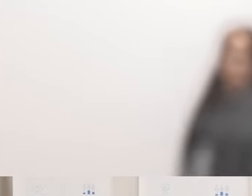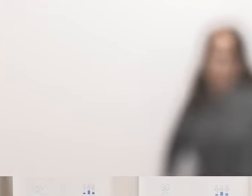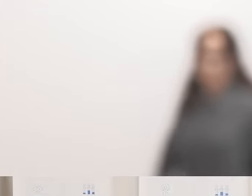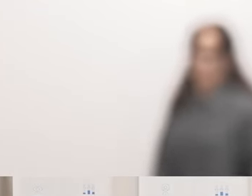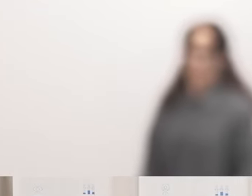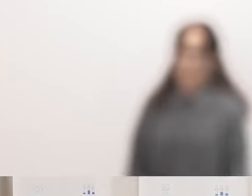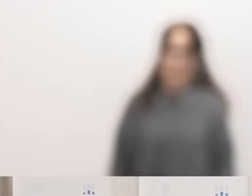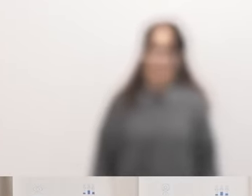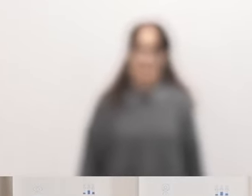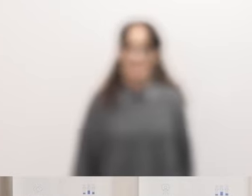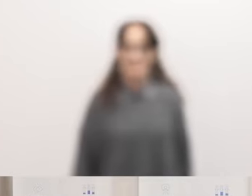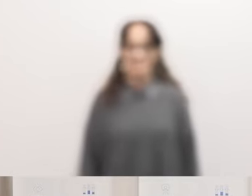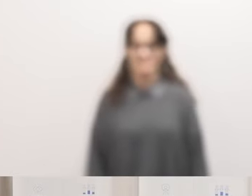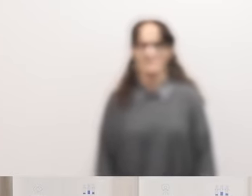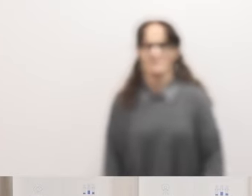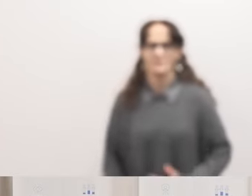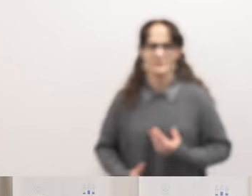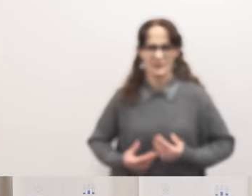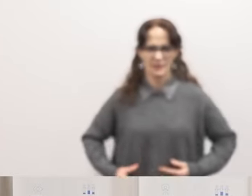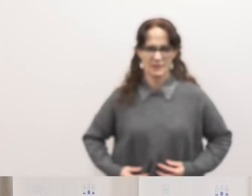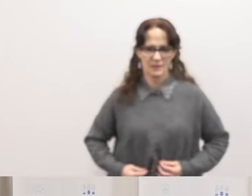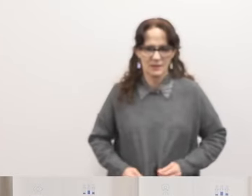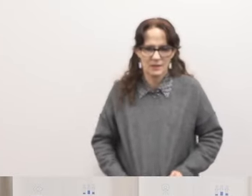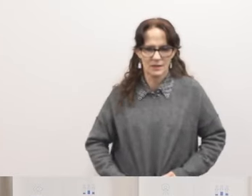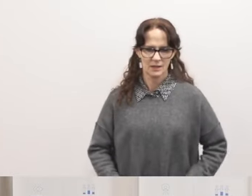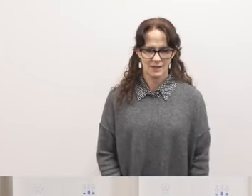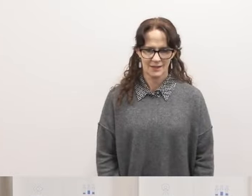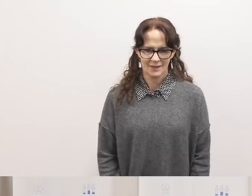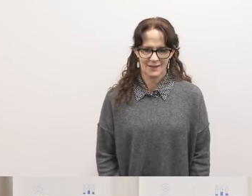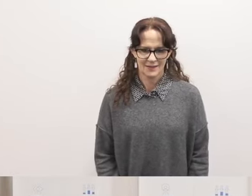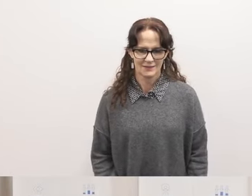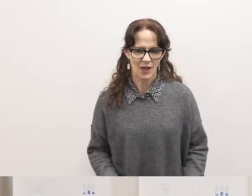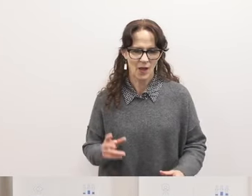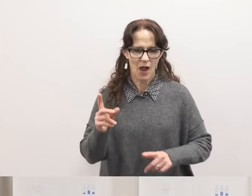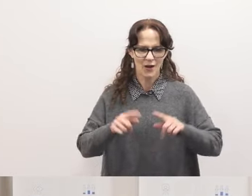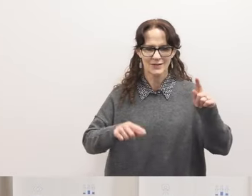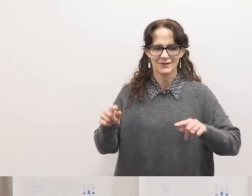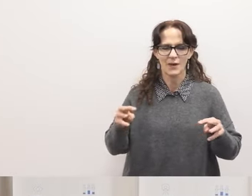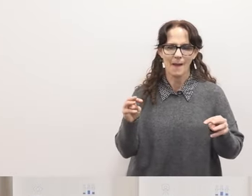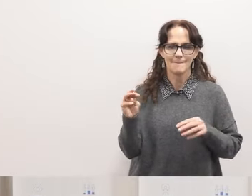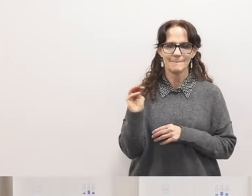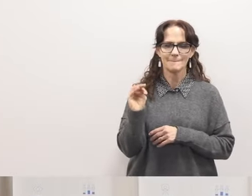We are just letting Sadie know about our Millican connections over here.